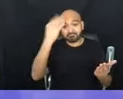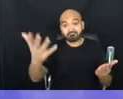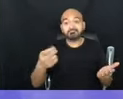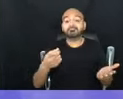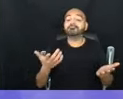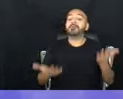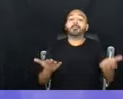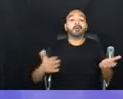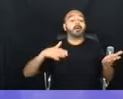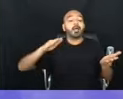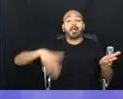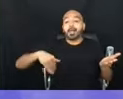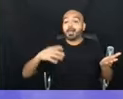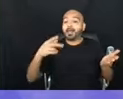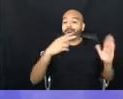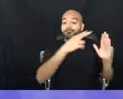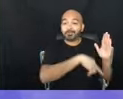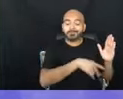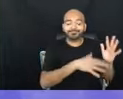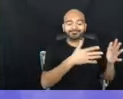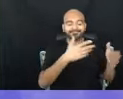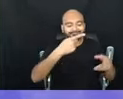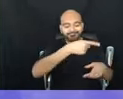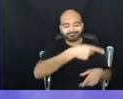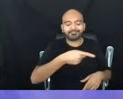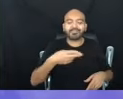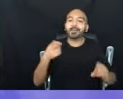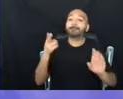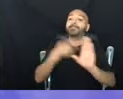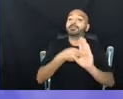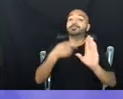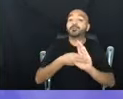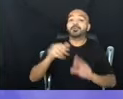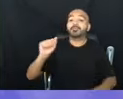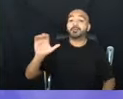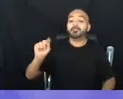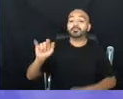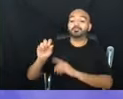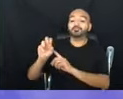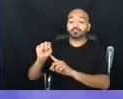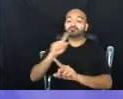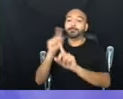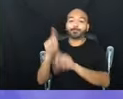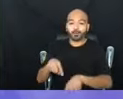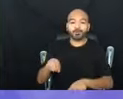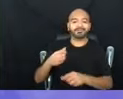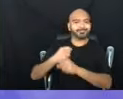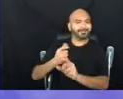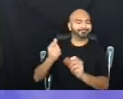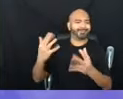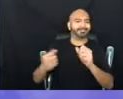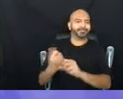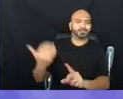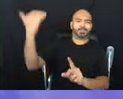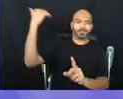a participatory action report that was created many years ago now.